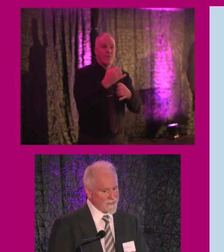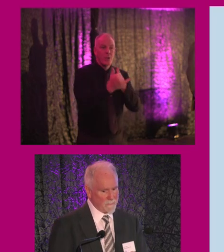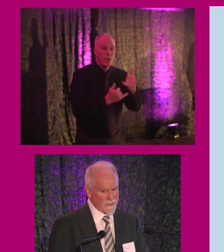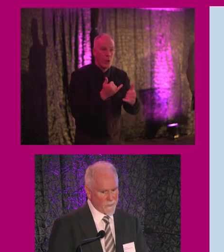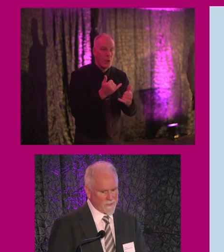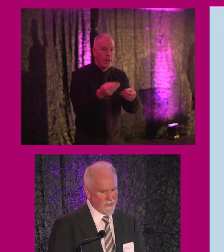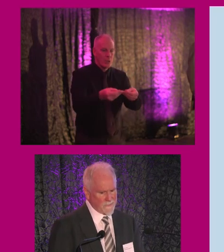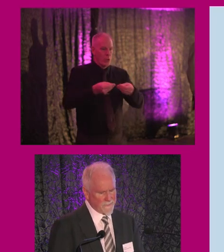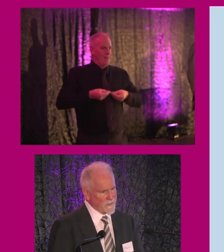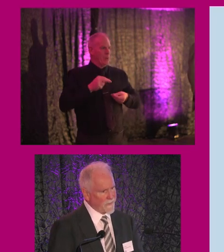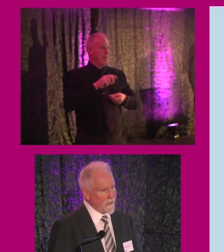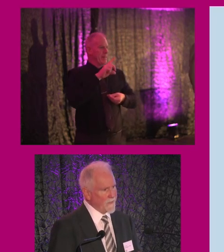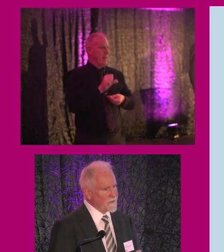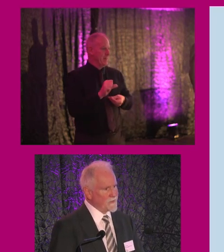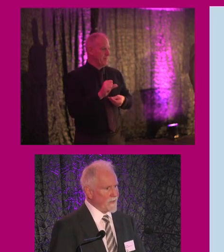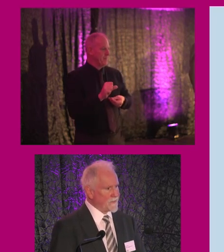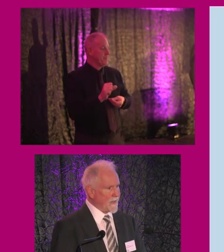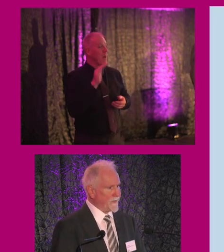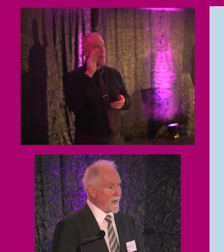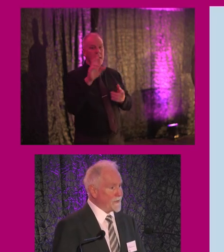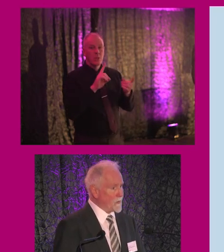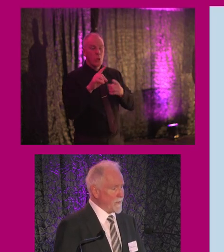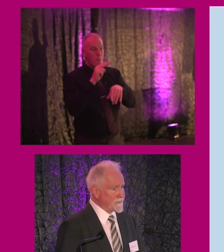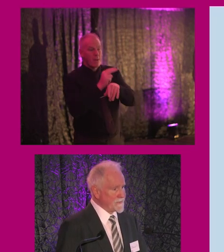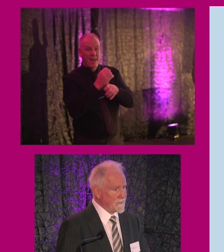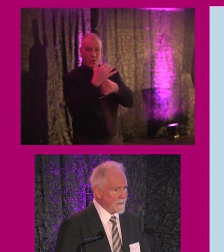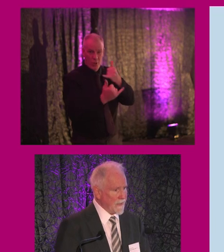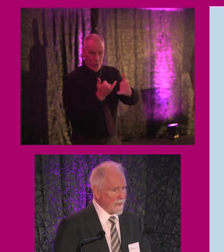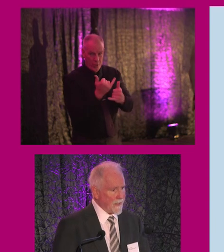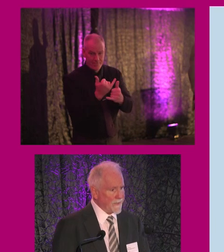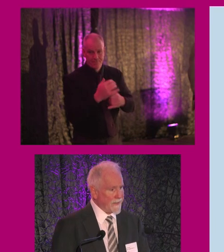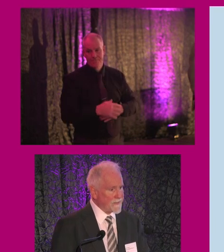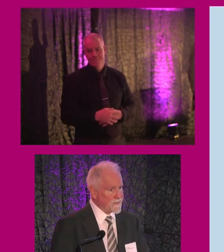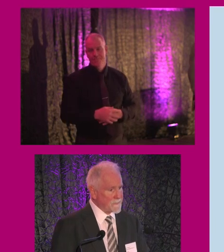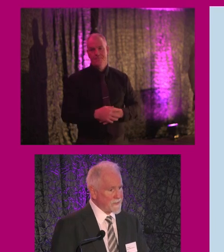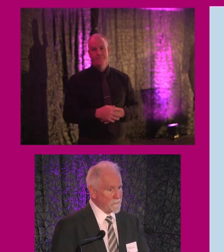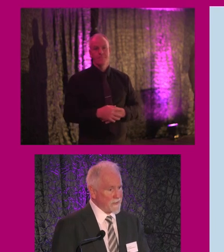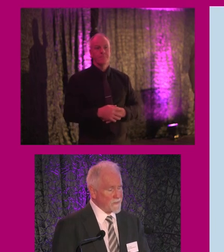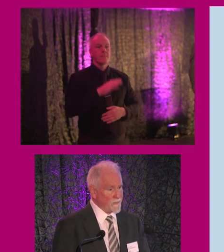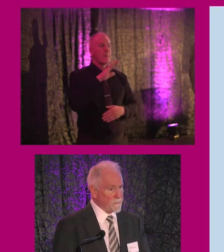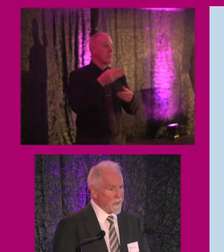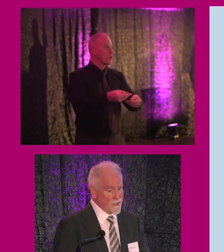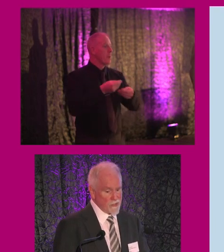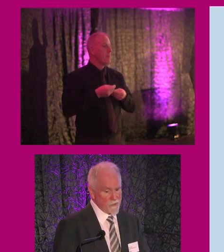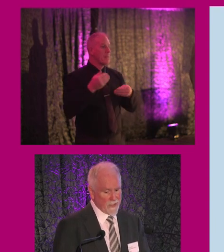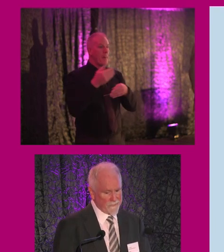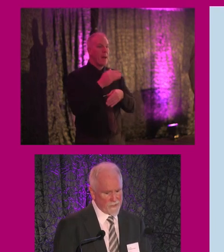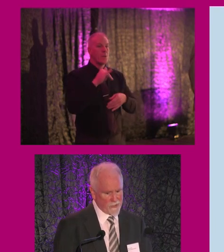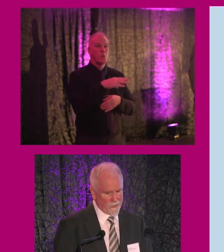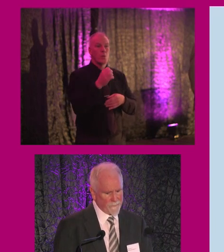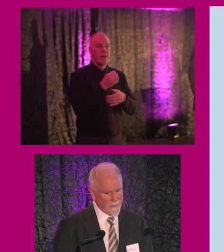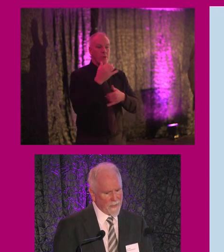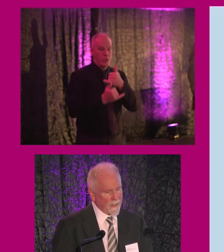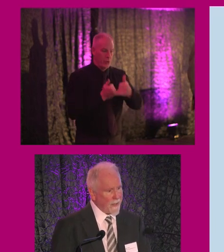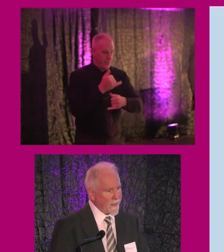then submit to themselves. So they have to do that on an annual basis and that has to be submitted to us by June of